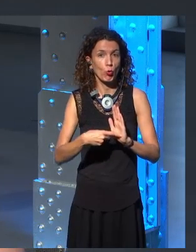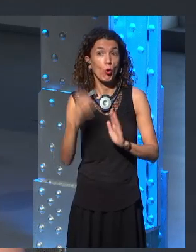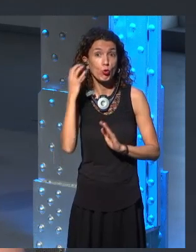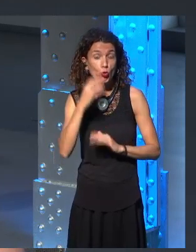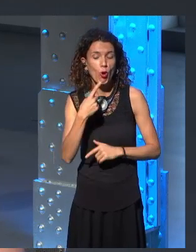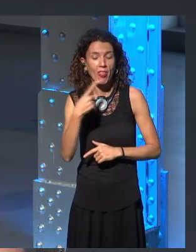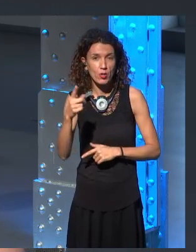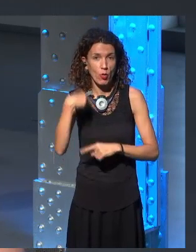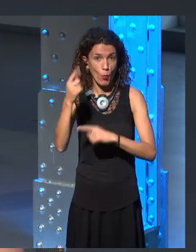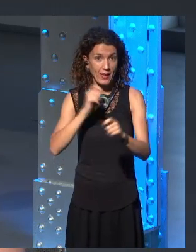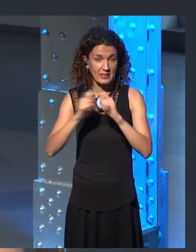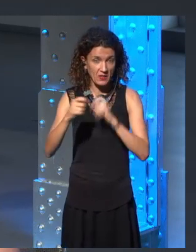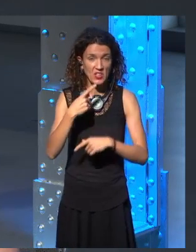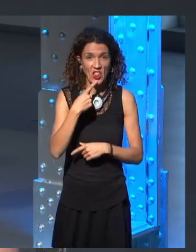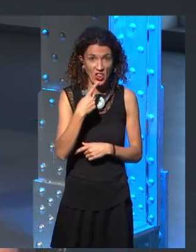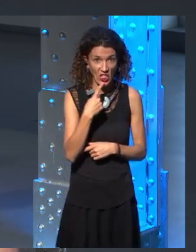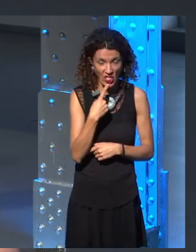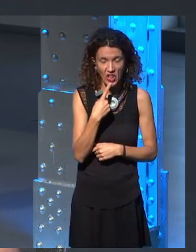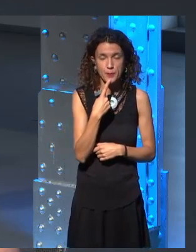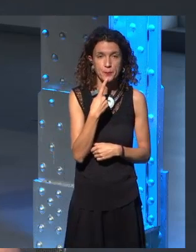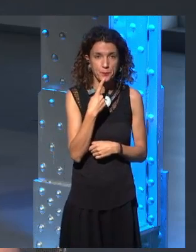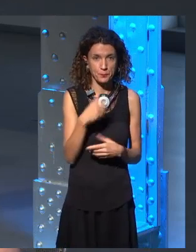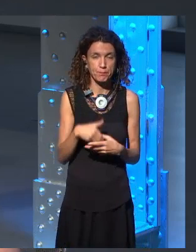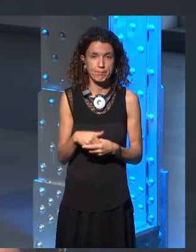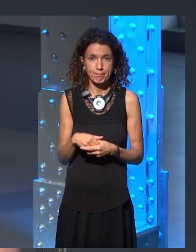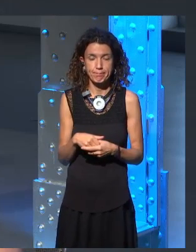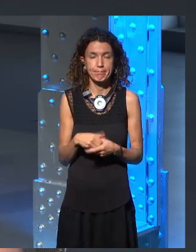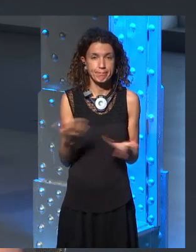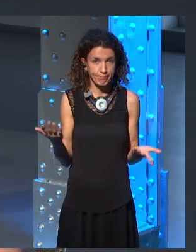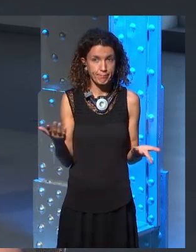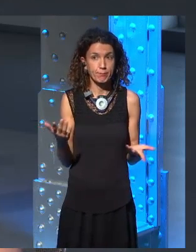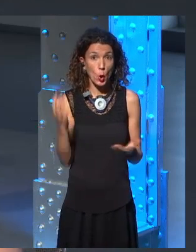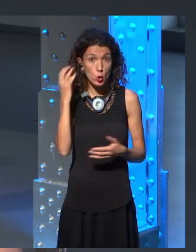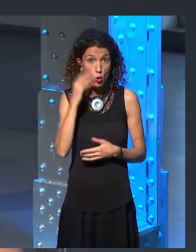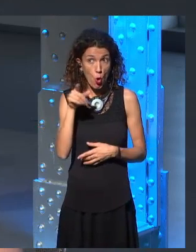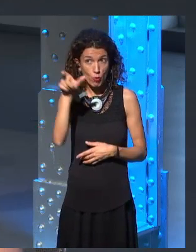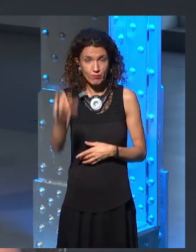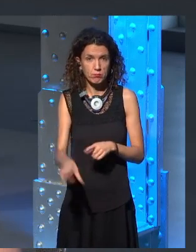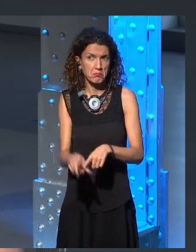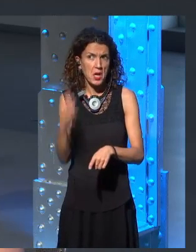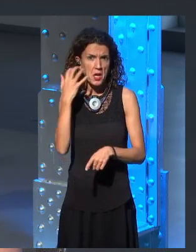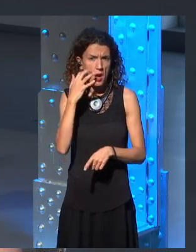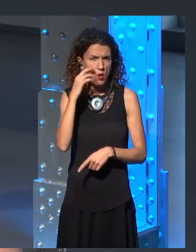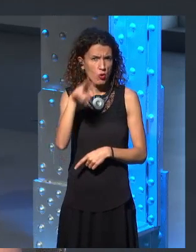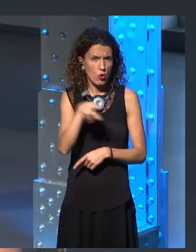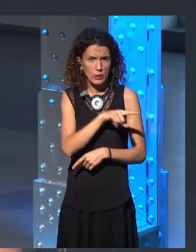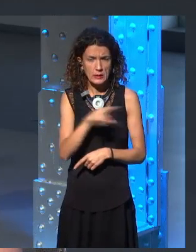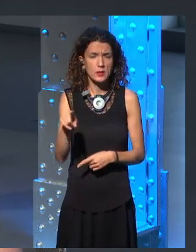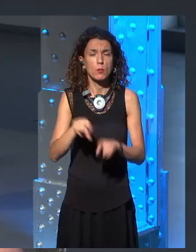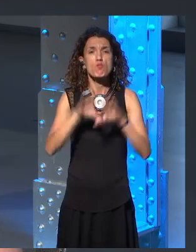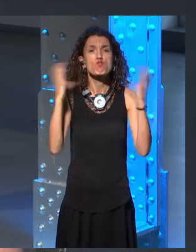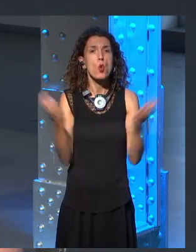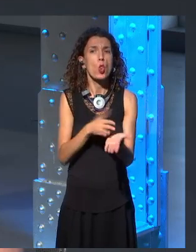not really, in the wider publishing world, it might be seen as strange, but it is not unheard of